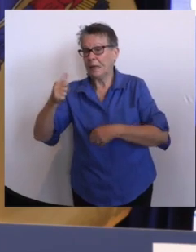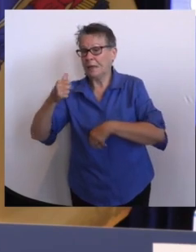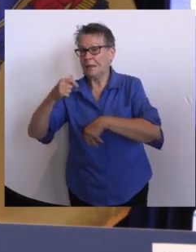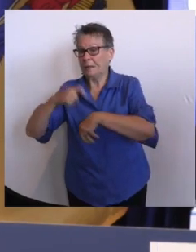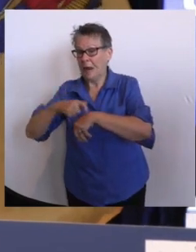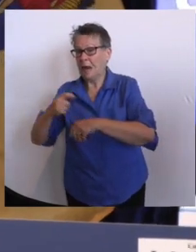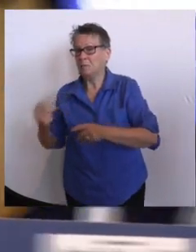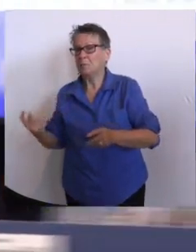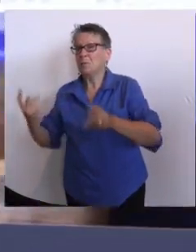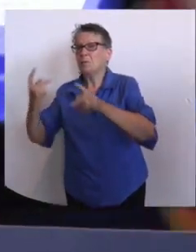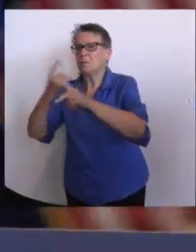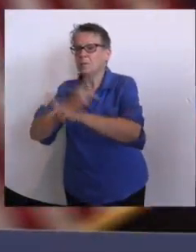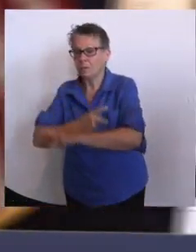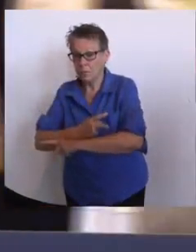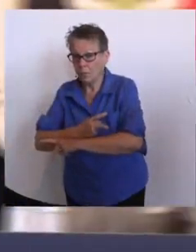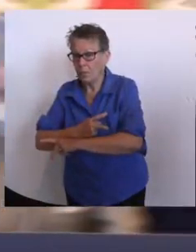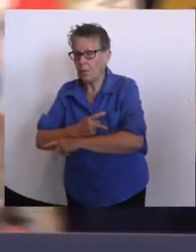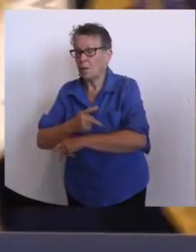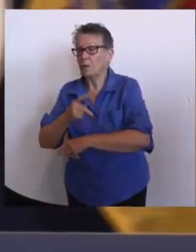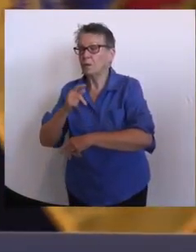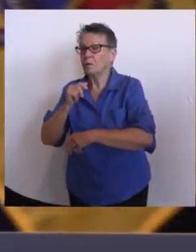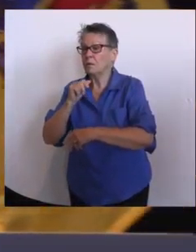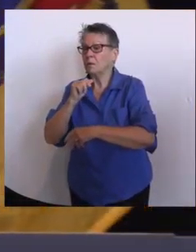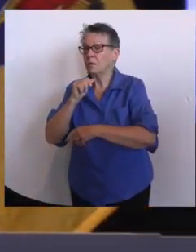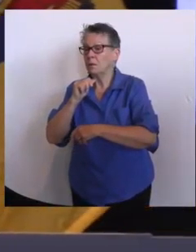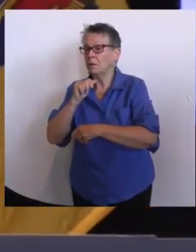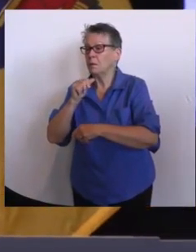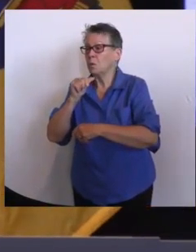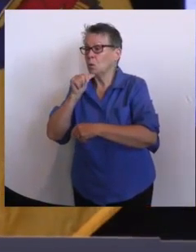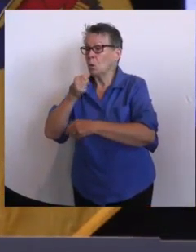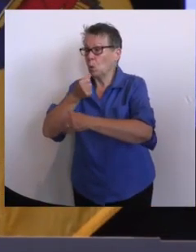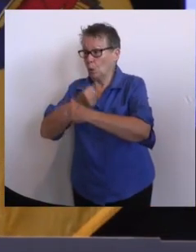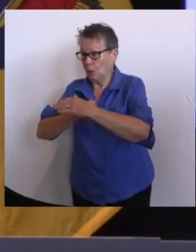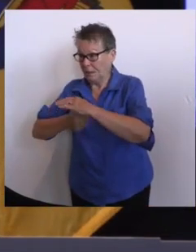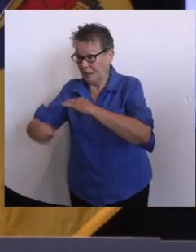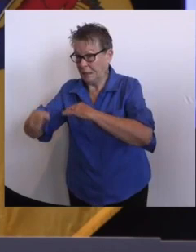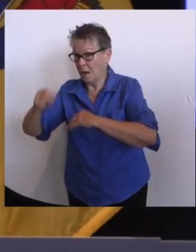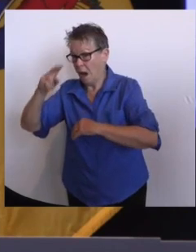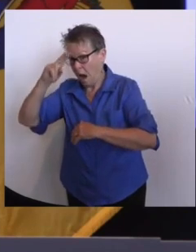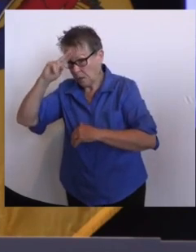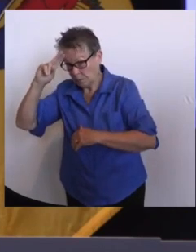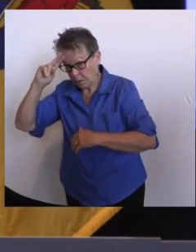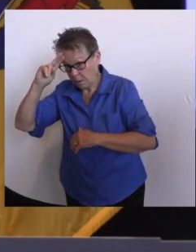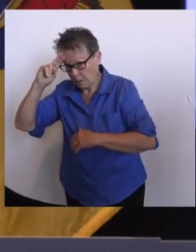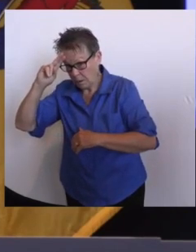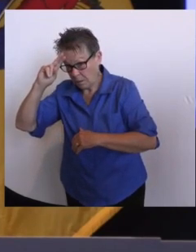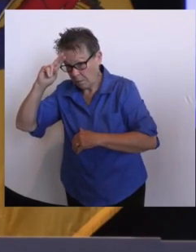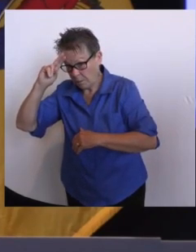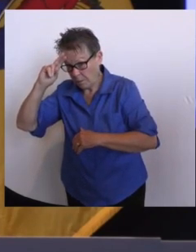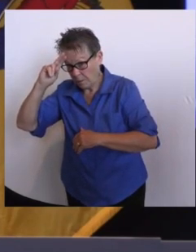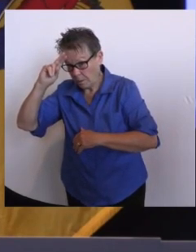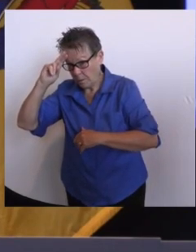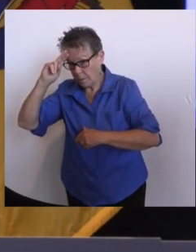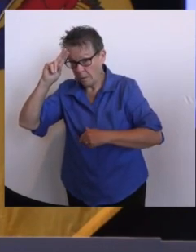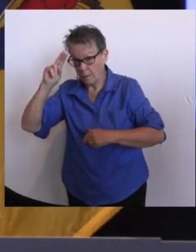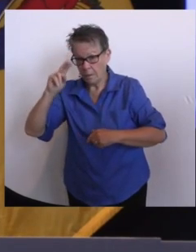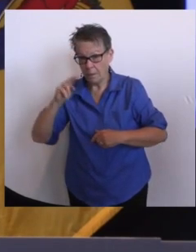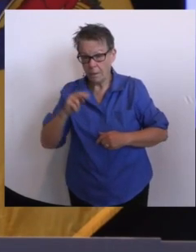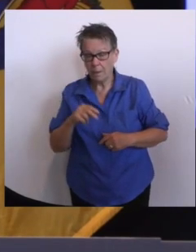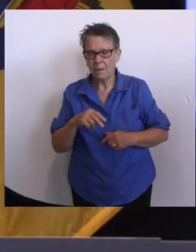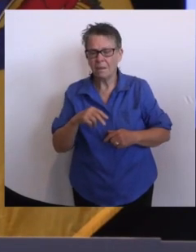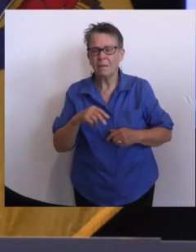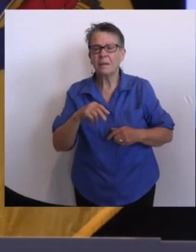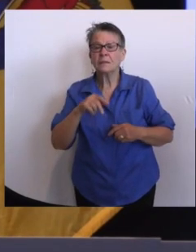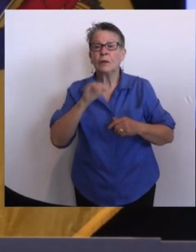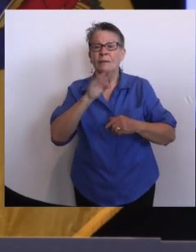Yeah, no matter how you look at the data every which way, even though the data is moving, it's overwhelmingly obvious that if